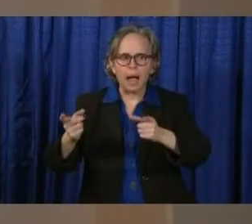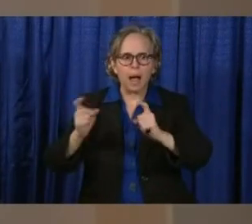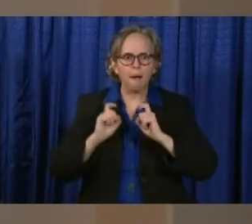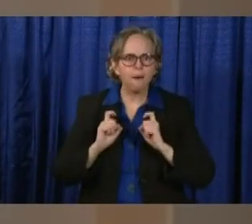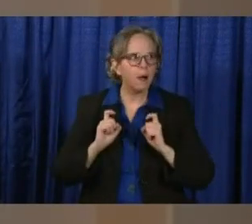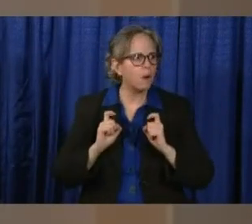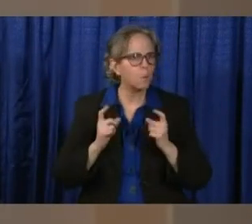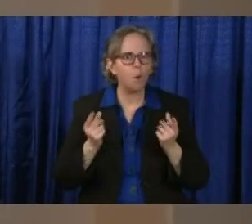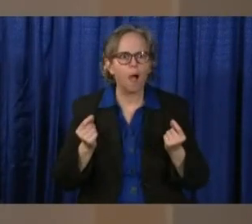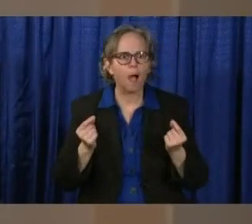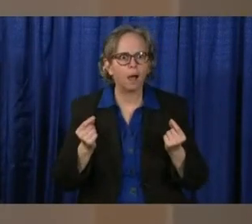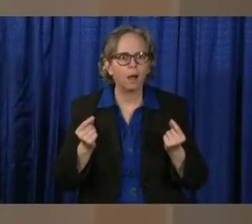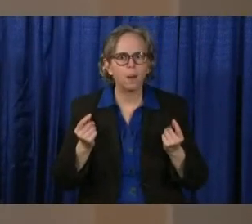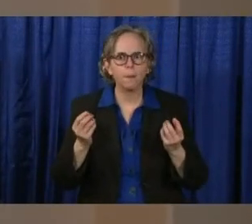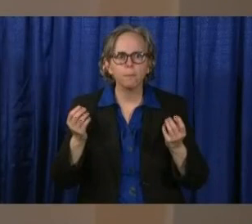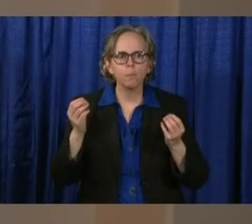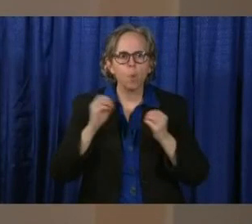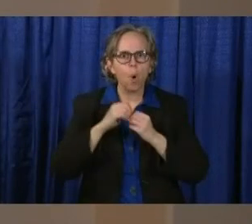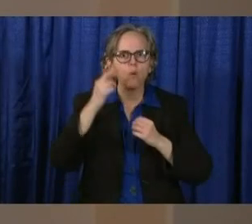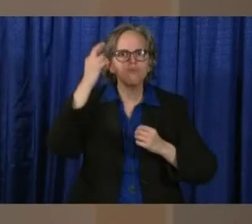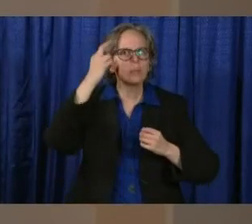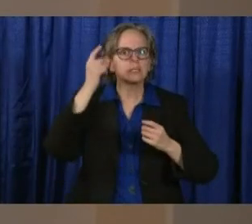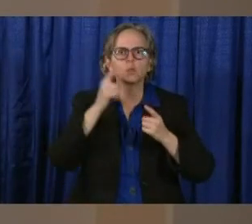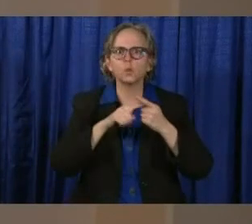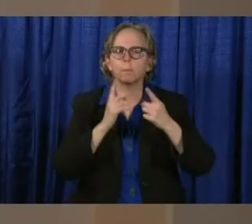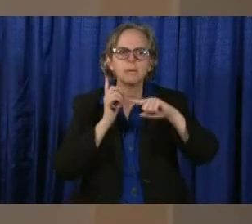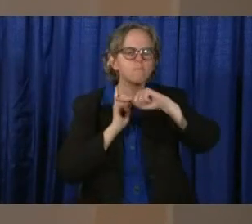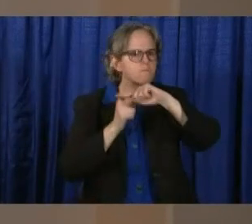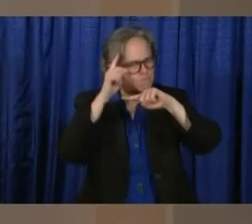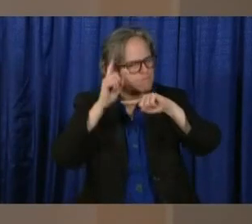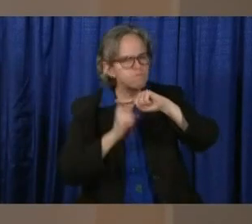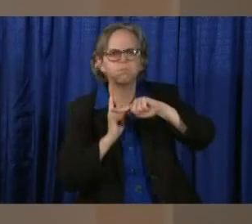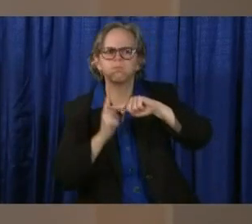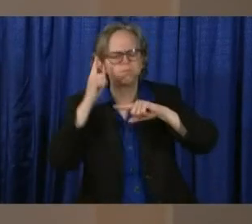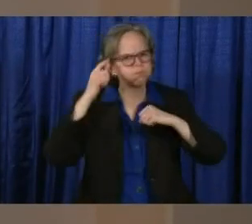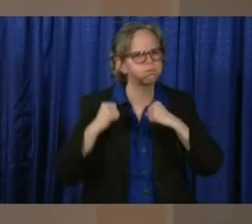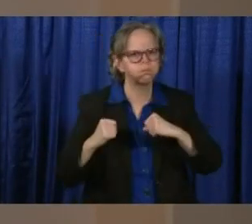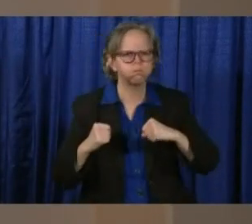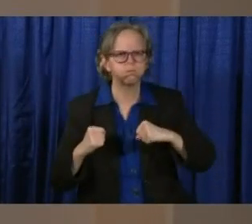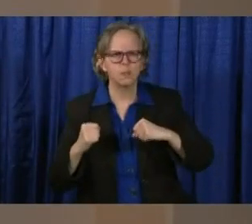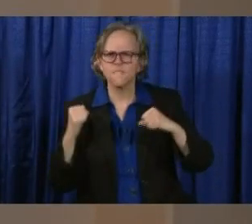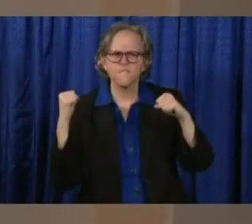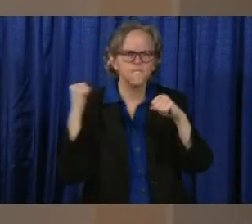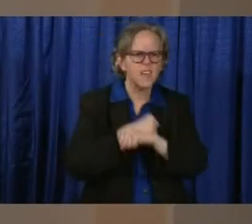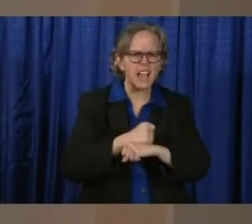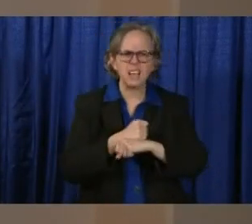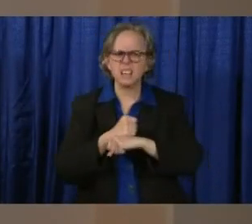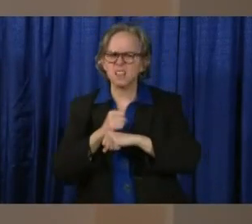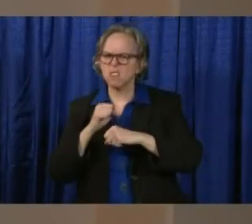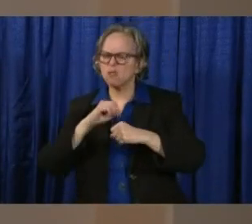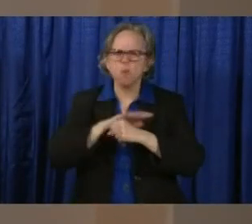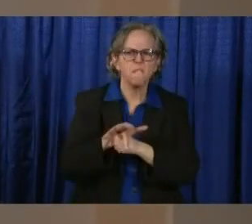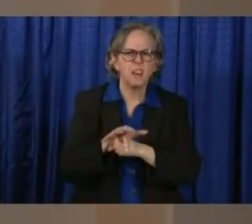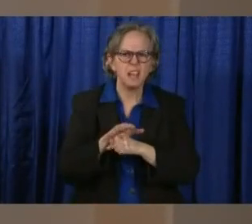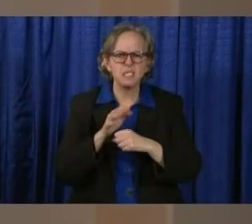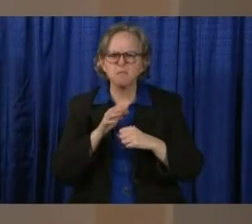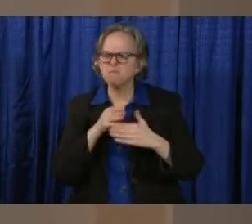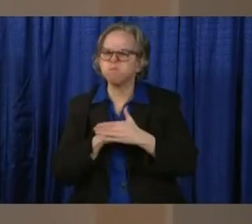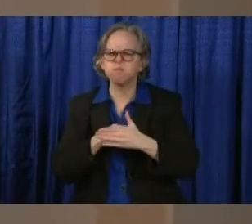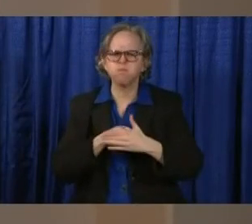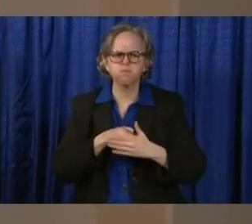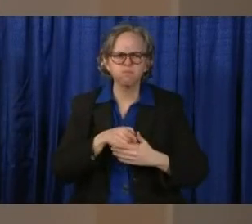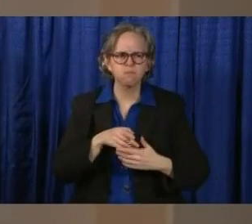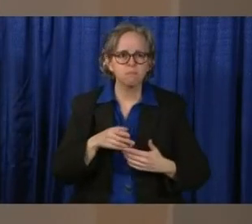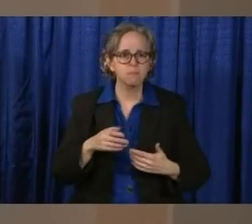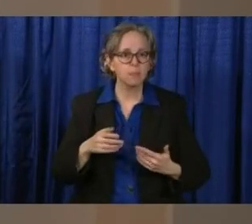reason to be optimistic about where we are in this fight against coronavirus. And I always say to my